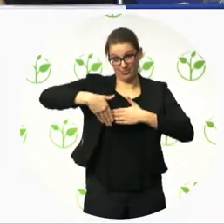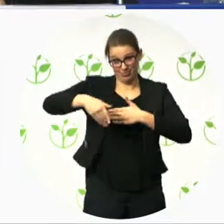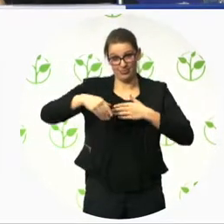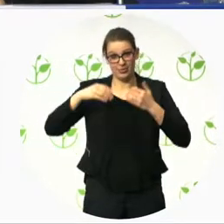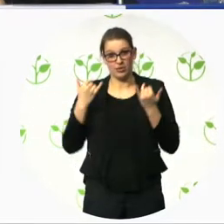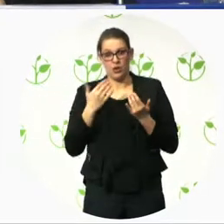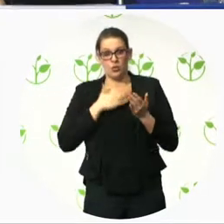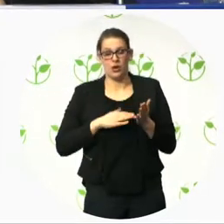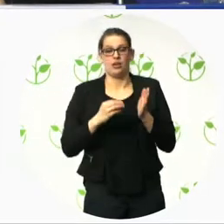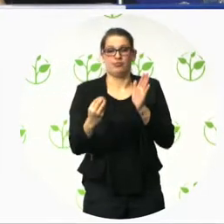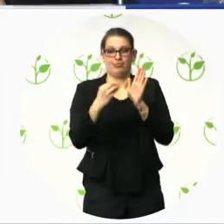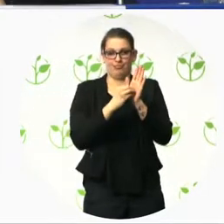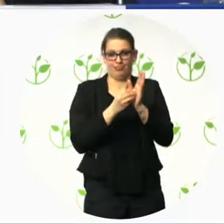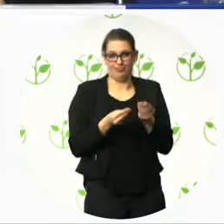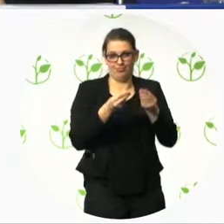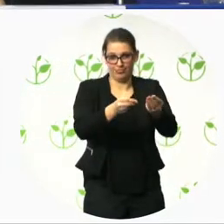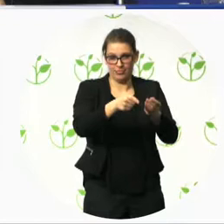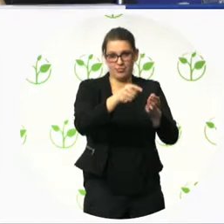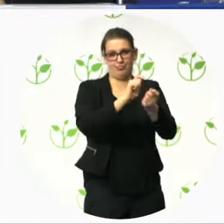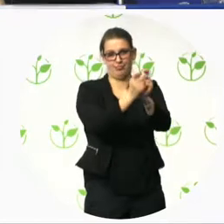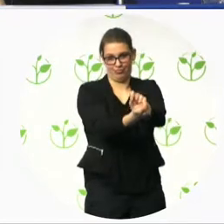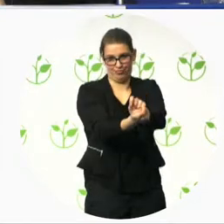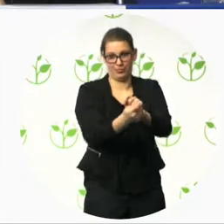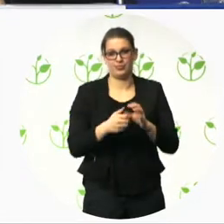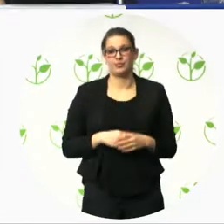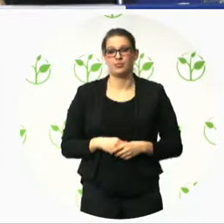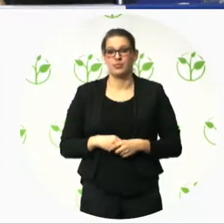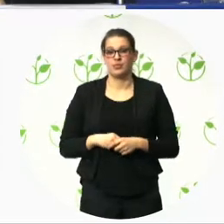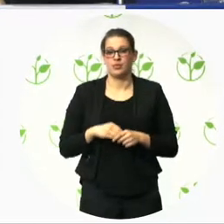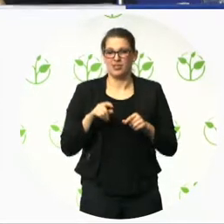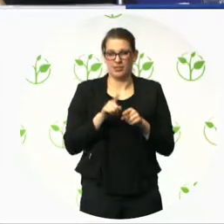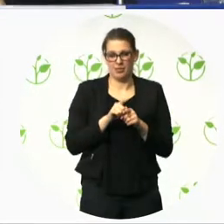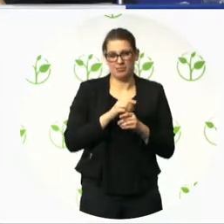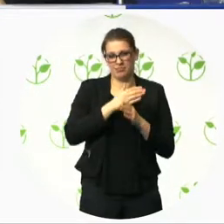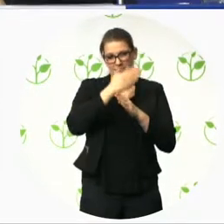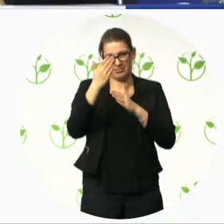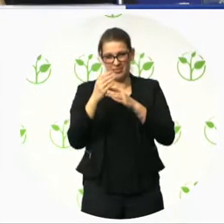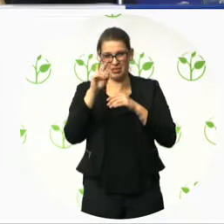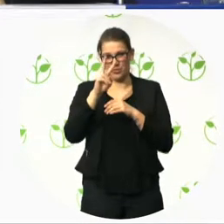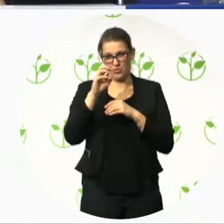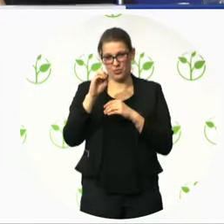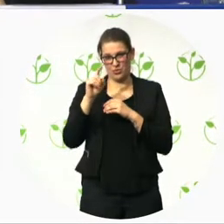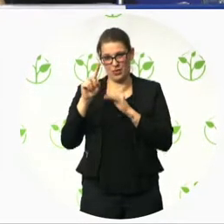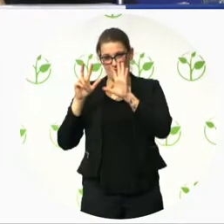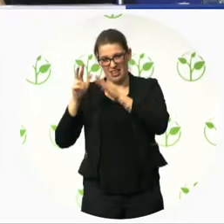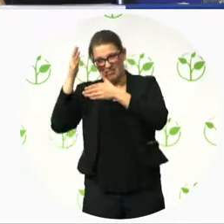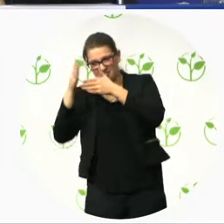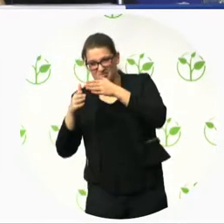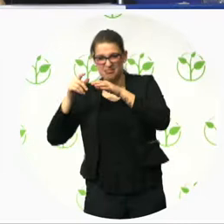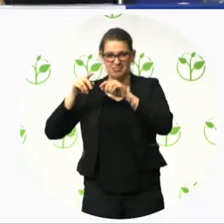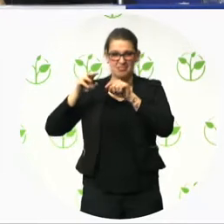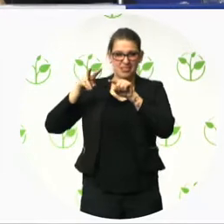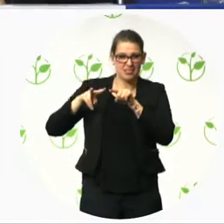conditions, by the end of this year, the European Commission will have to adopt implementing acts regarding the